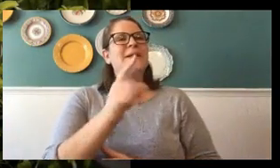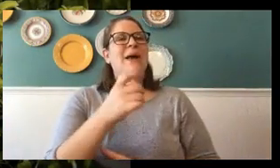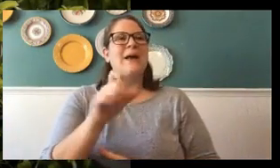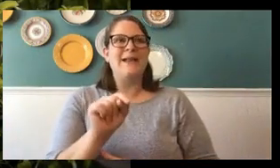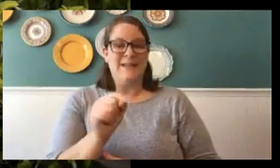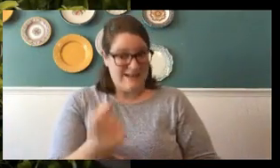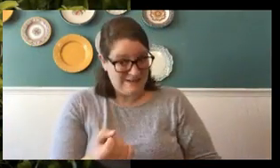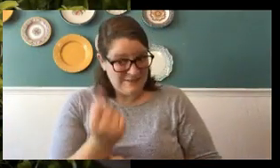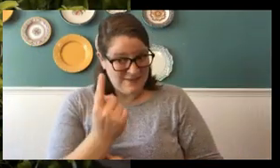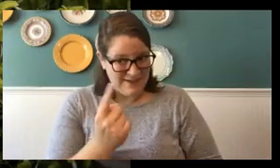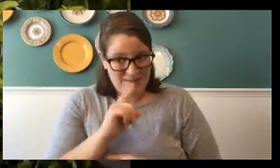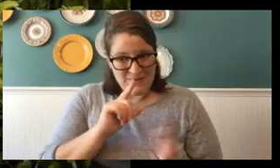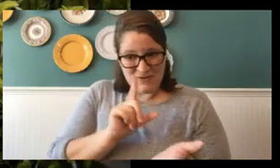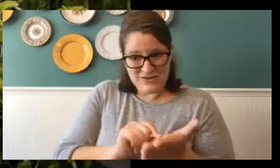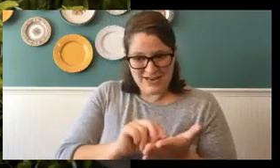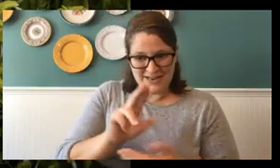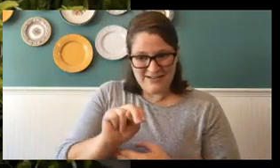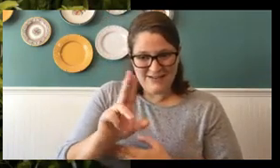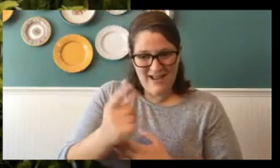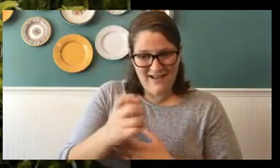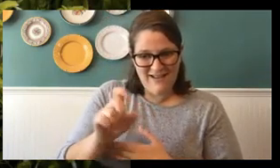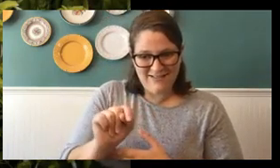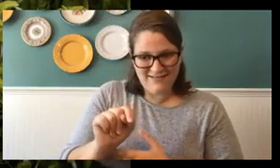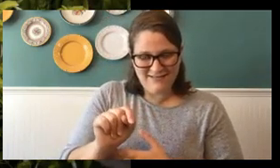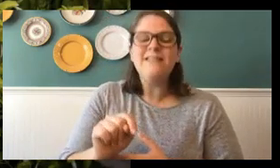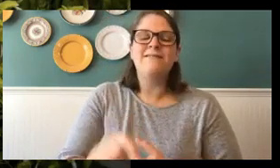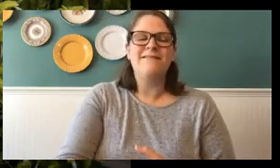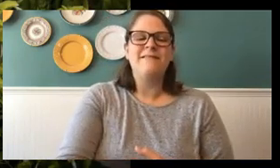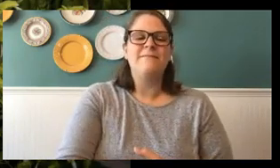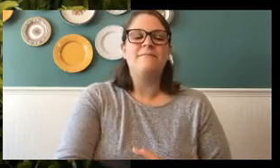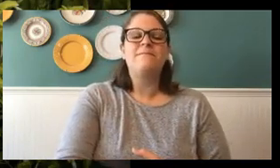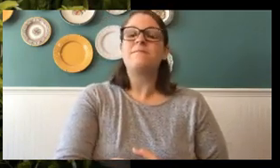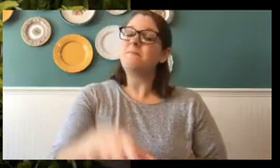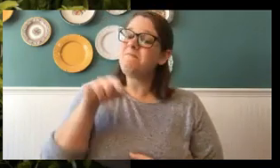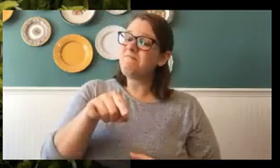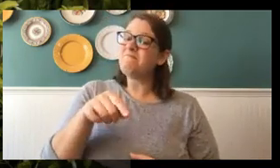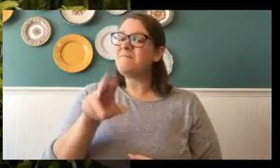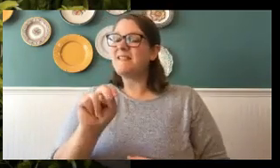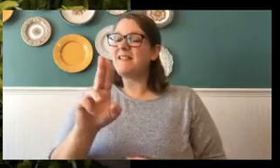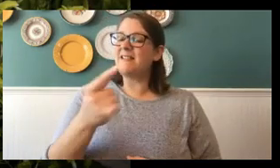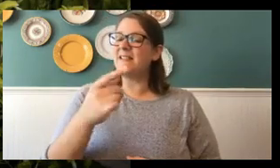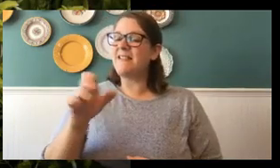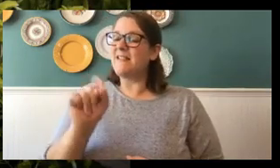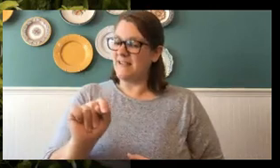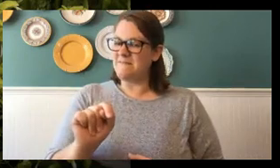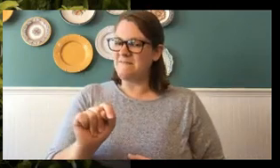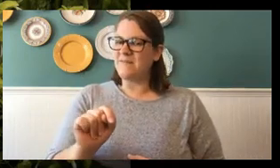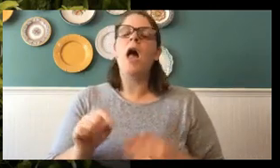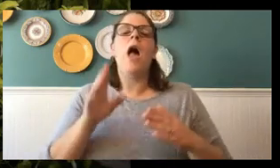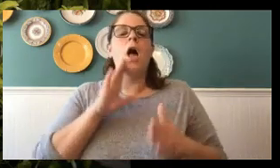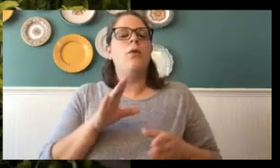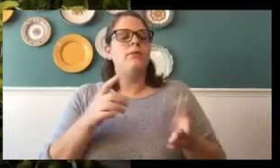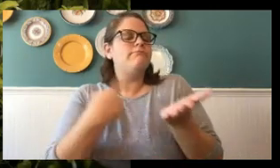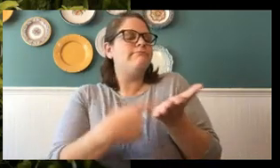Get it? Chicken nugget. Okay, so this is nugget. I would tell you a little bit